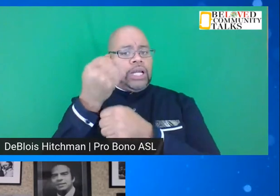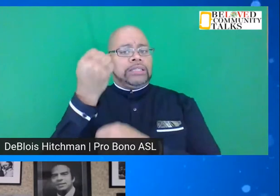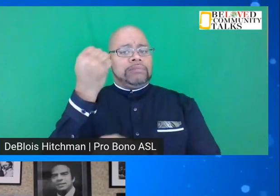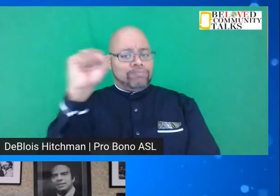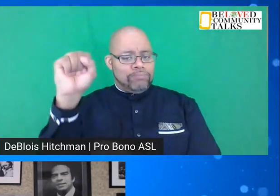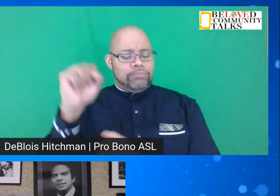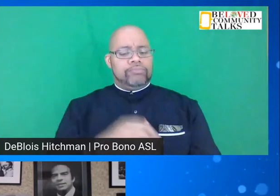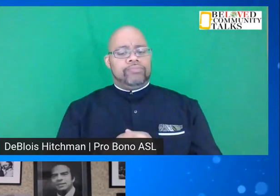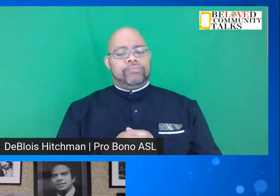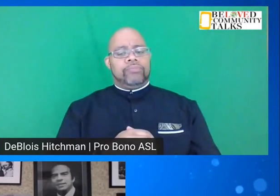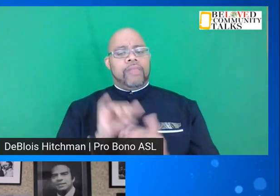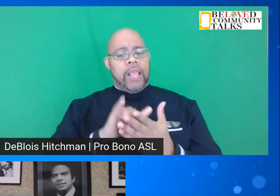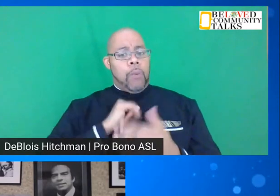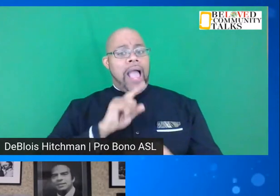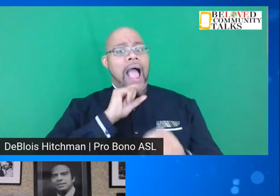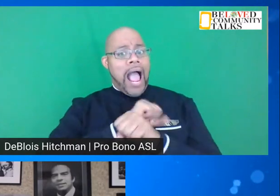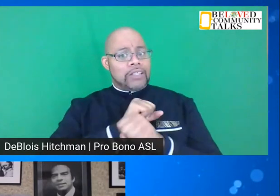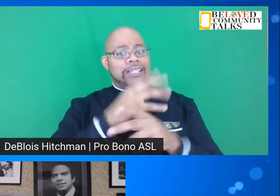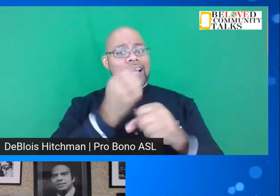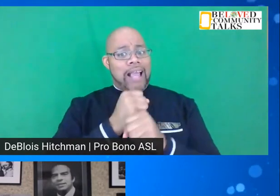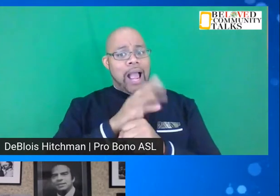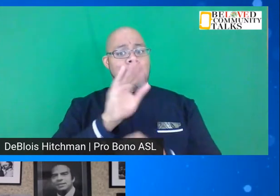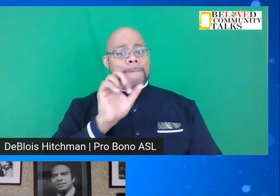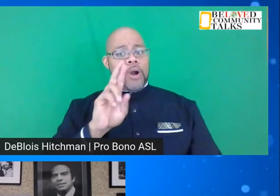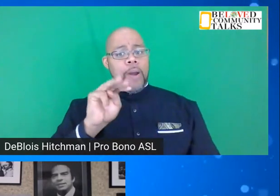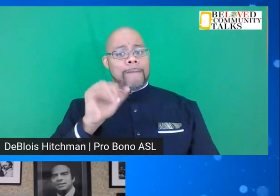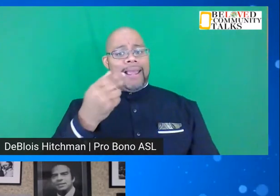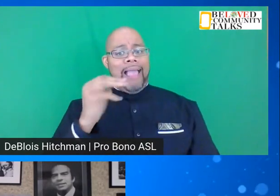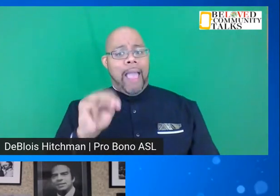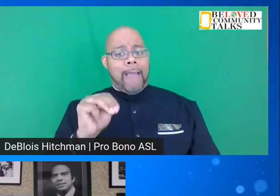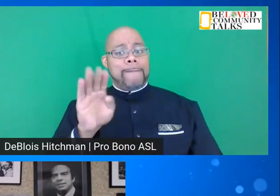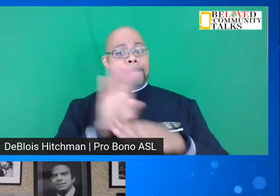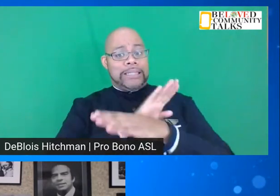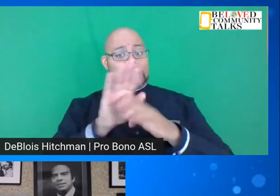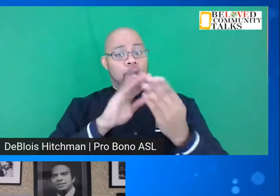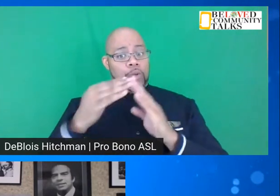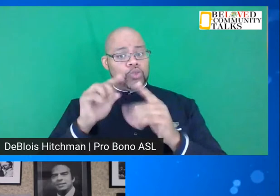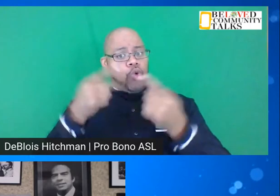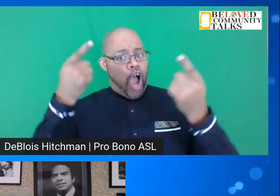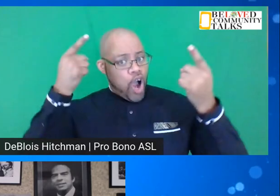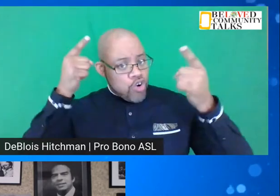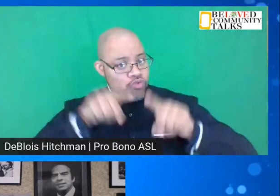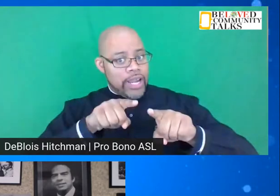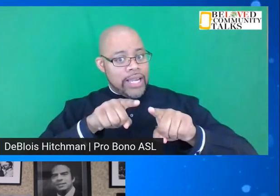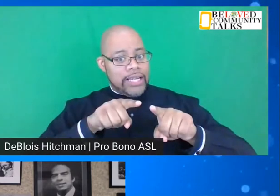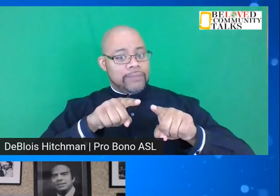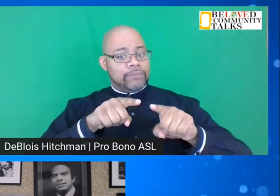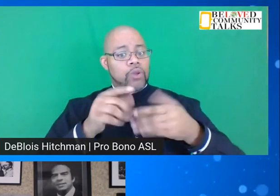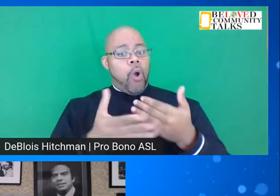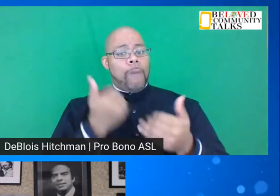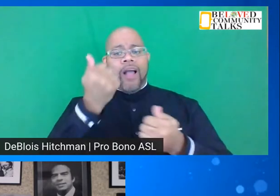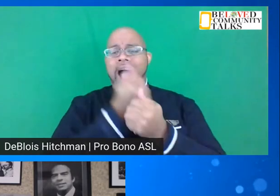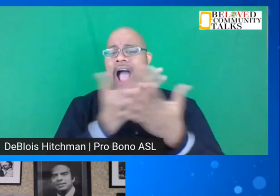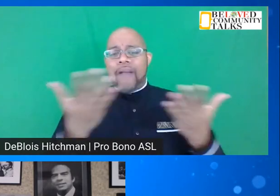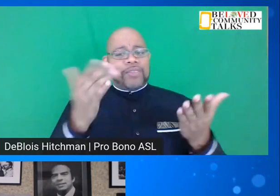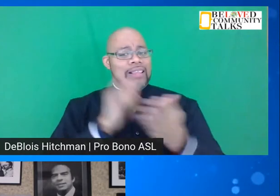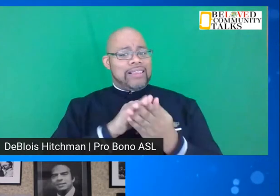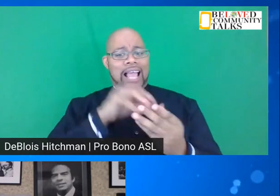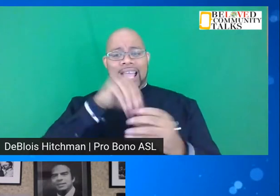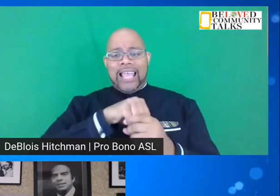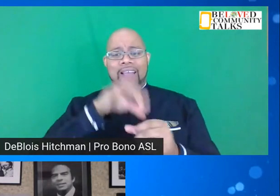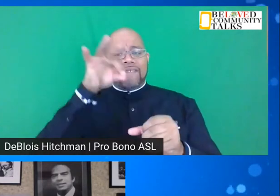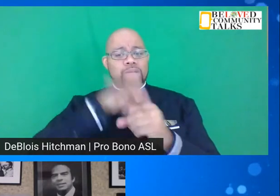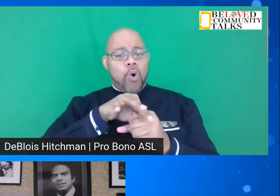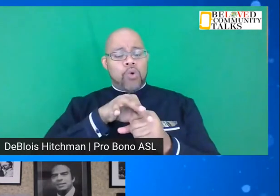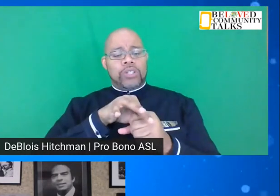we actually got the Birmingham business community to agree to almost everything that was in the Voting